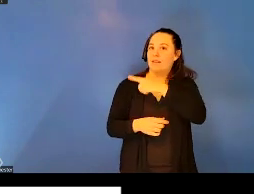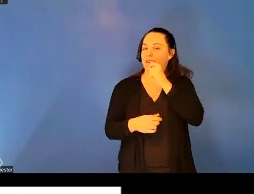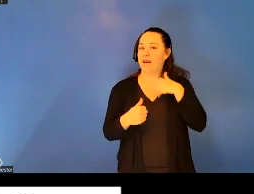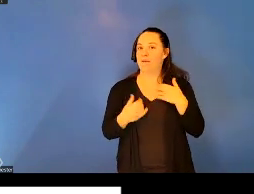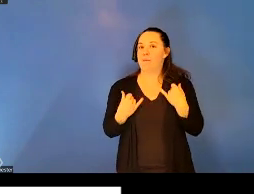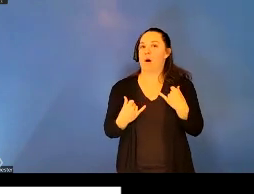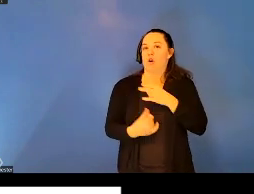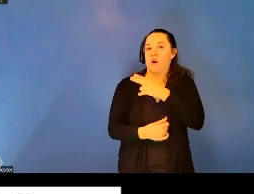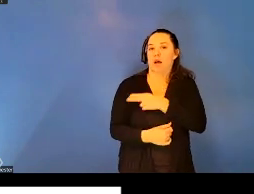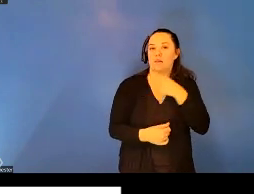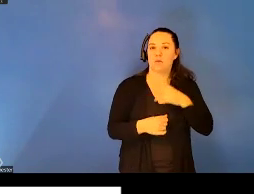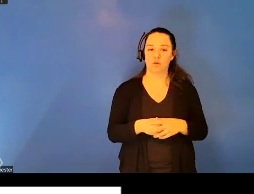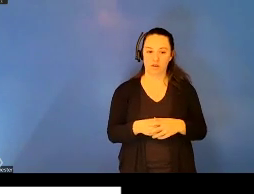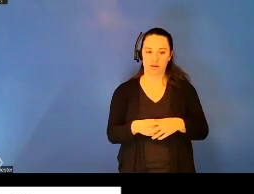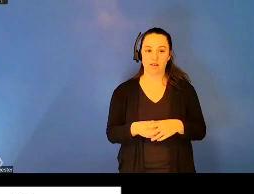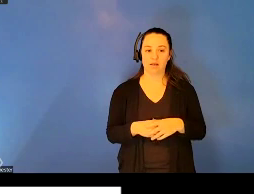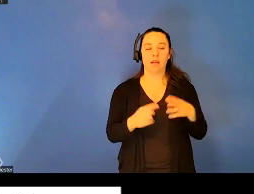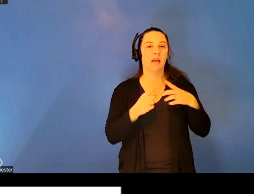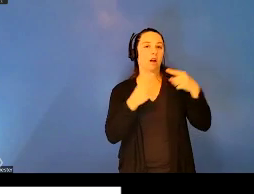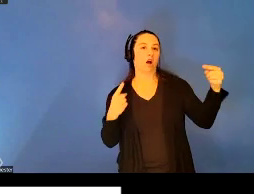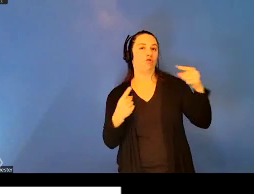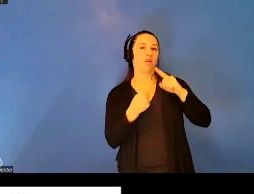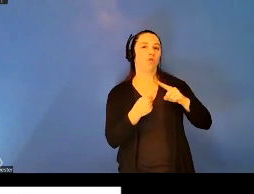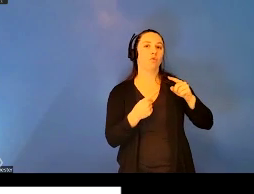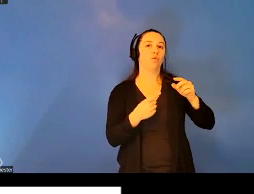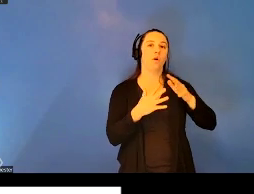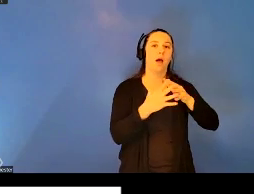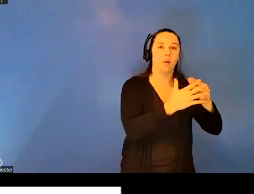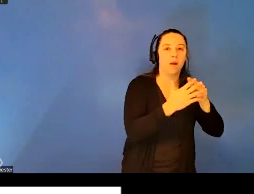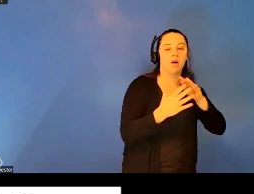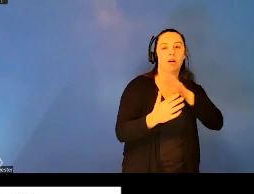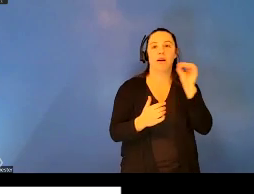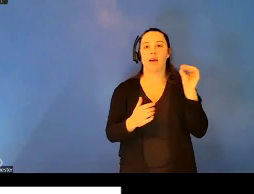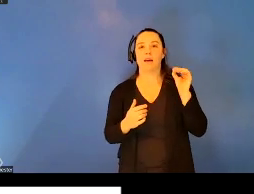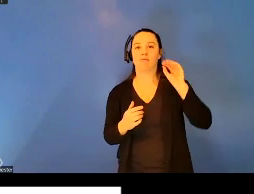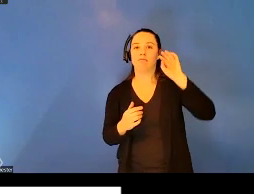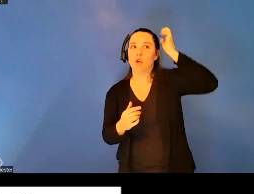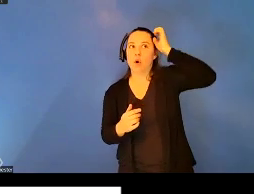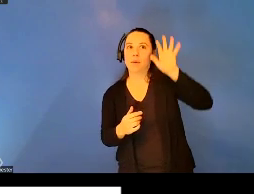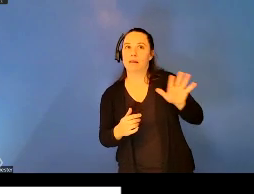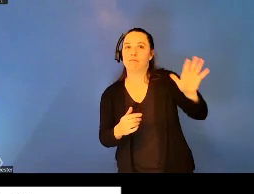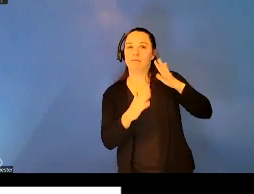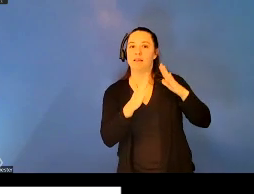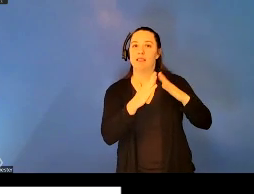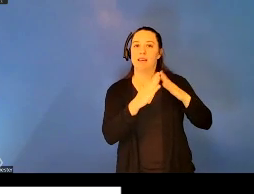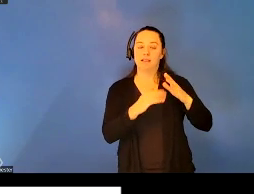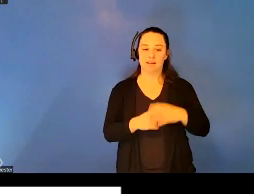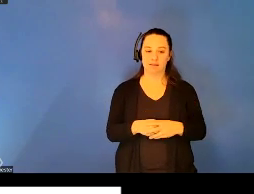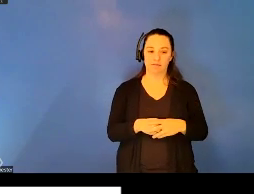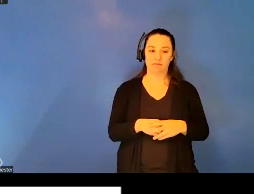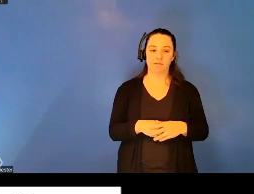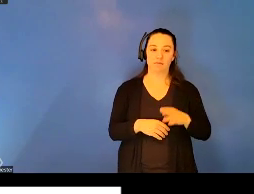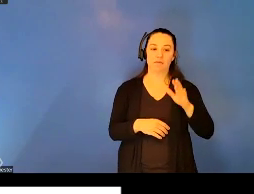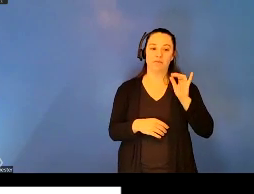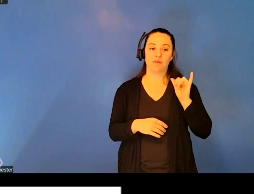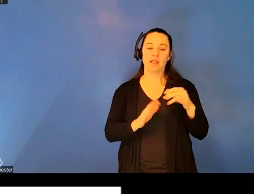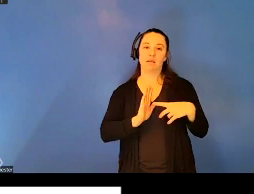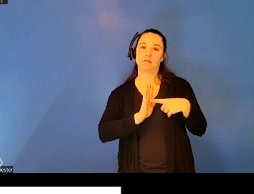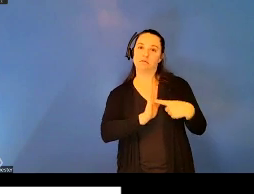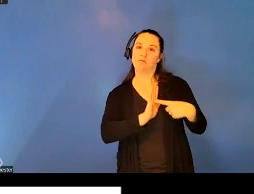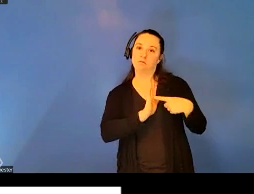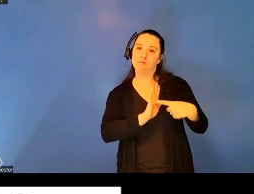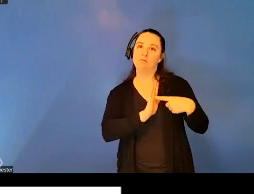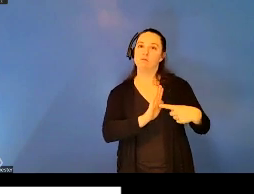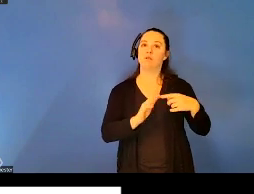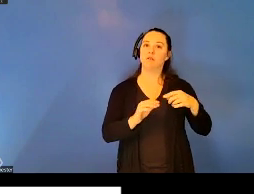American and European urban metropoles. These tropes of chaos, horror, and cultural incommensibility with modern